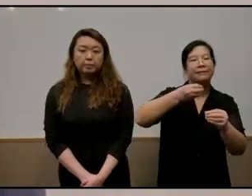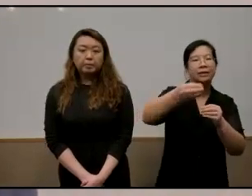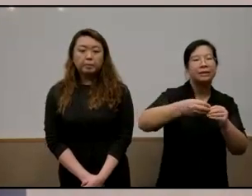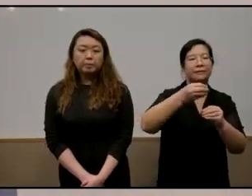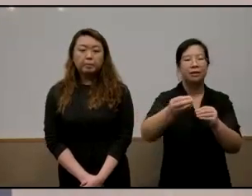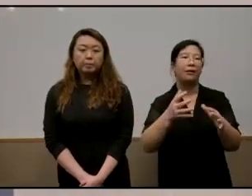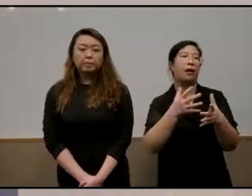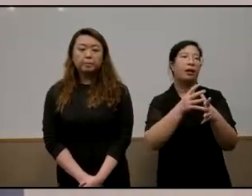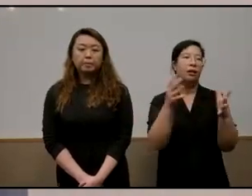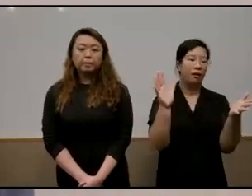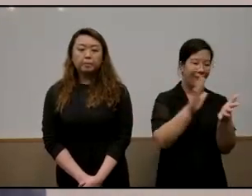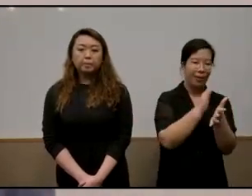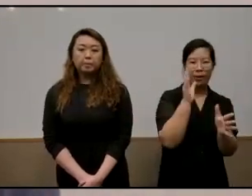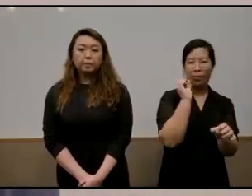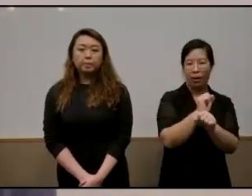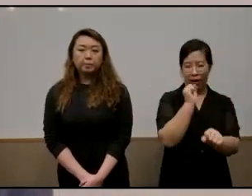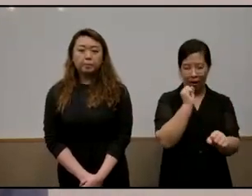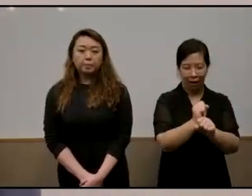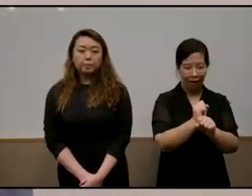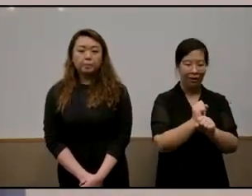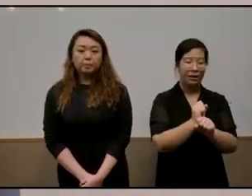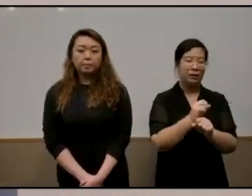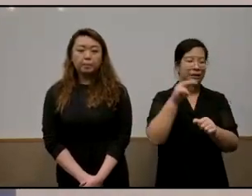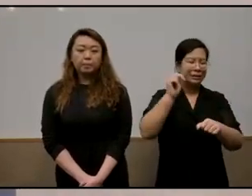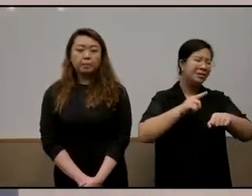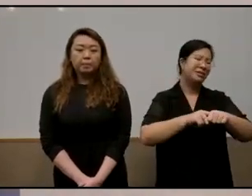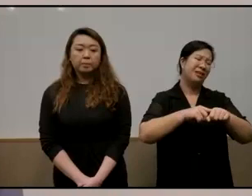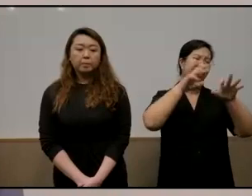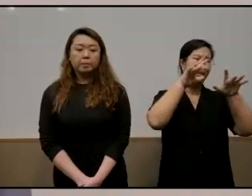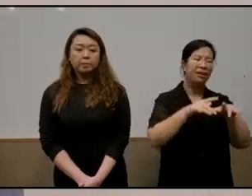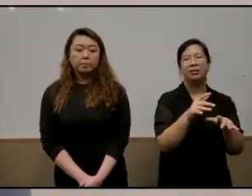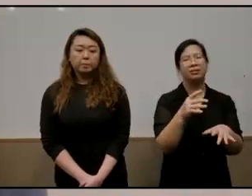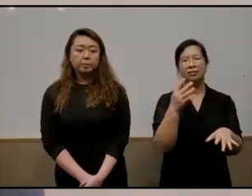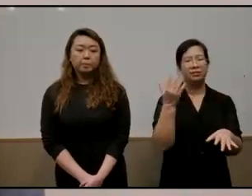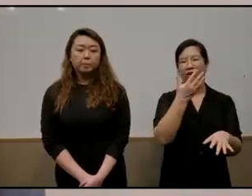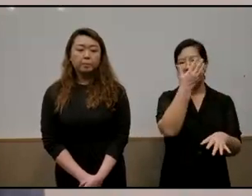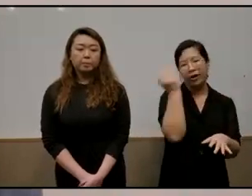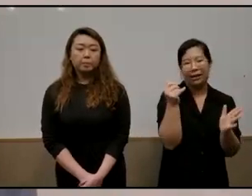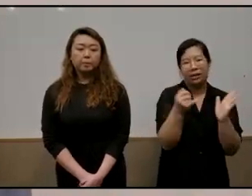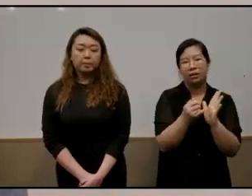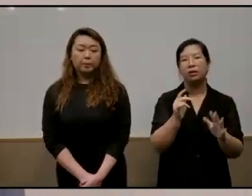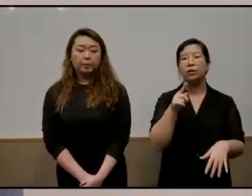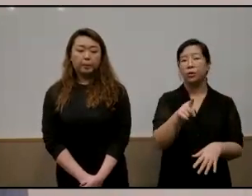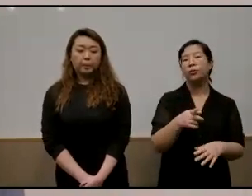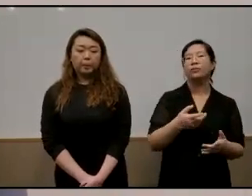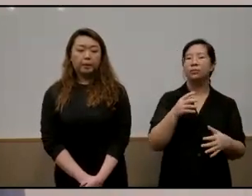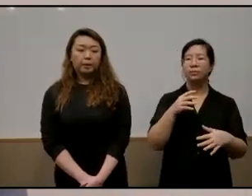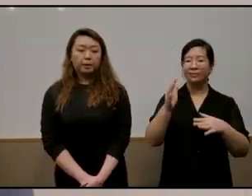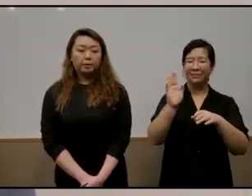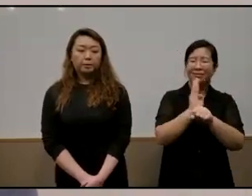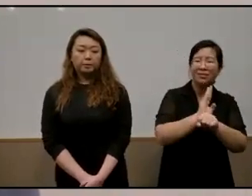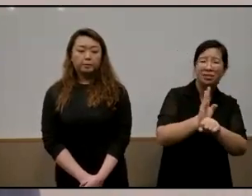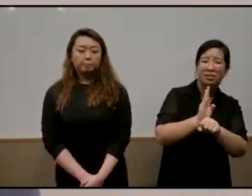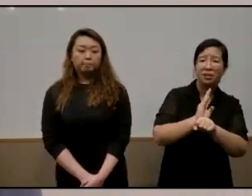and who's got the time to fill all those forms ah forget it maybe somebody else can help me and you run around from place to place and the psychic barrier builds